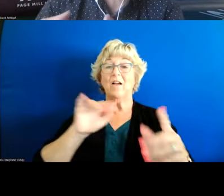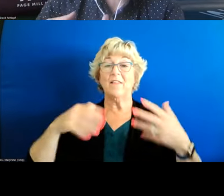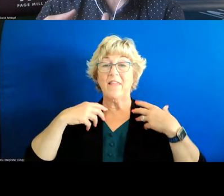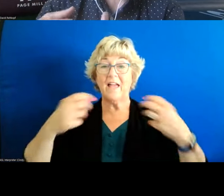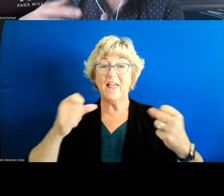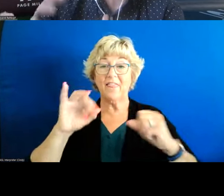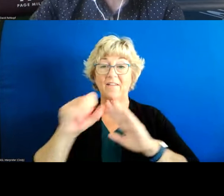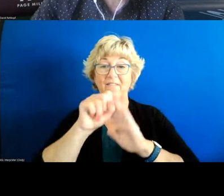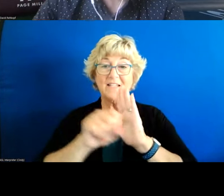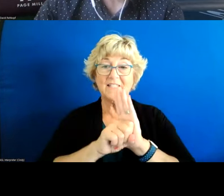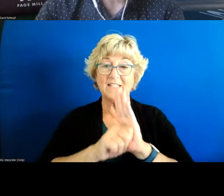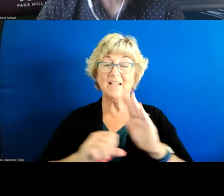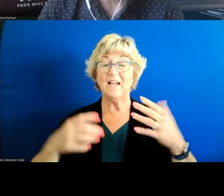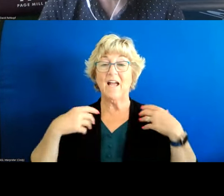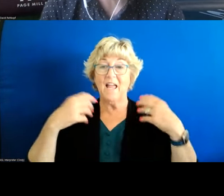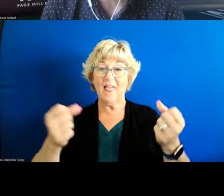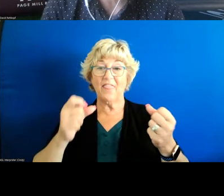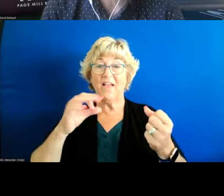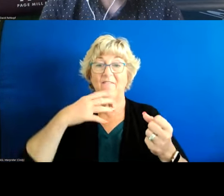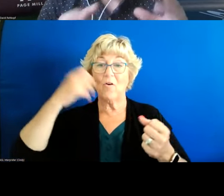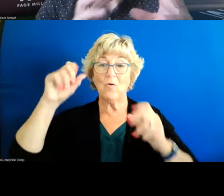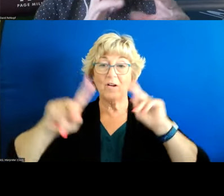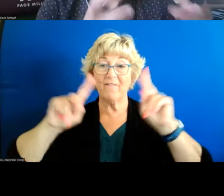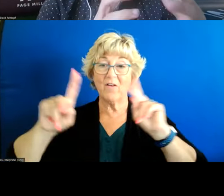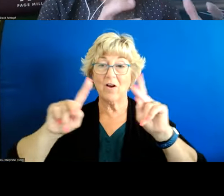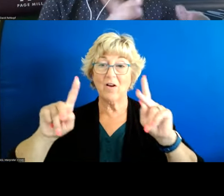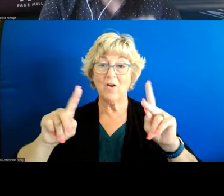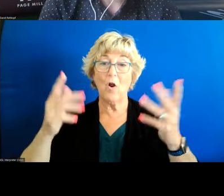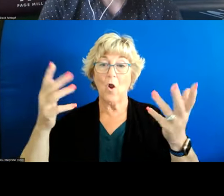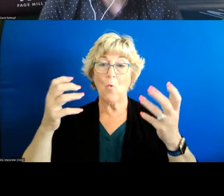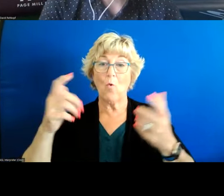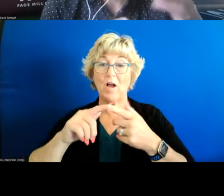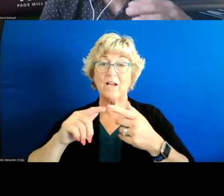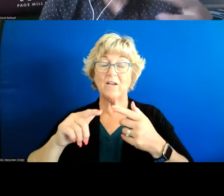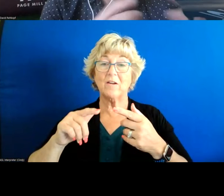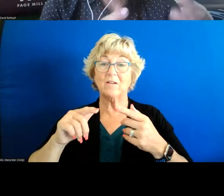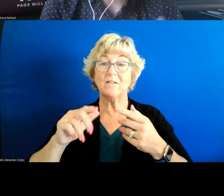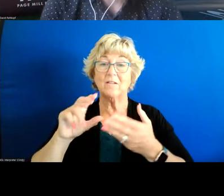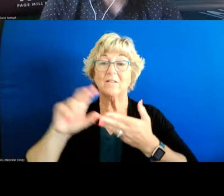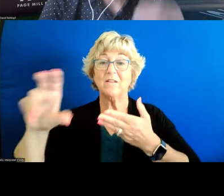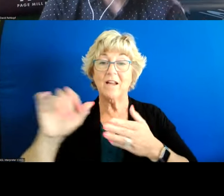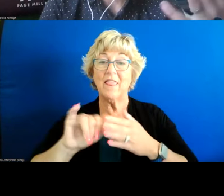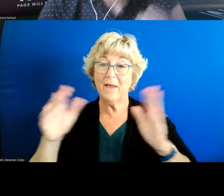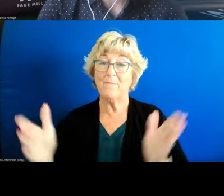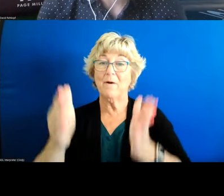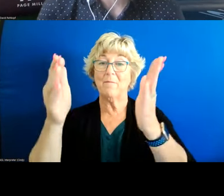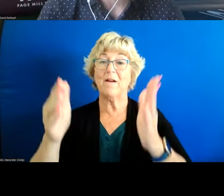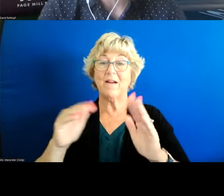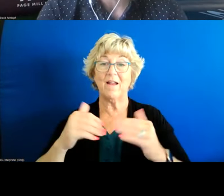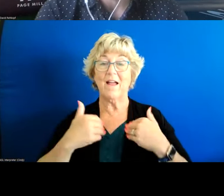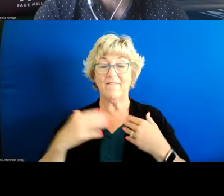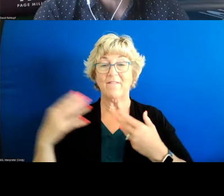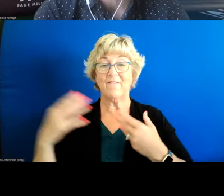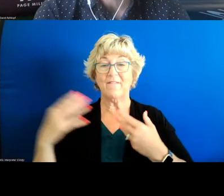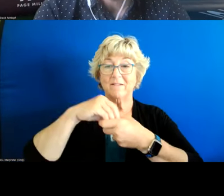state um and the health of older folks you know wanting to invest in in things that promote these things and have them as part of